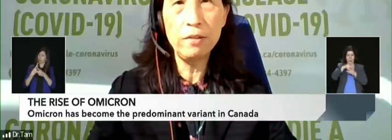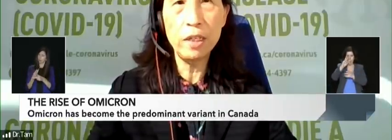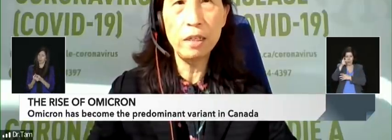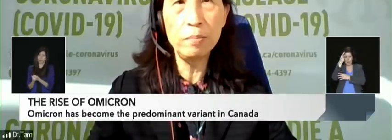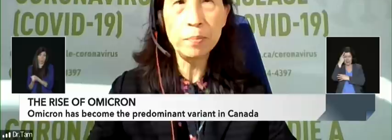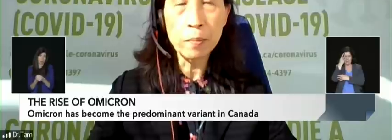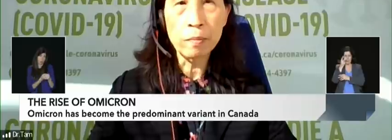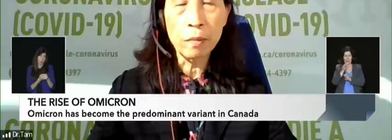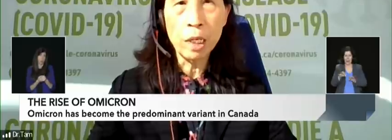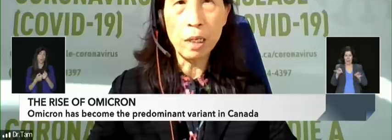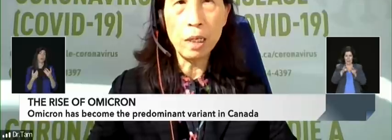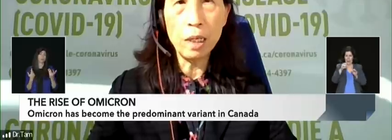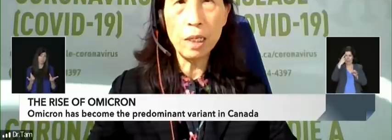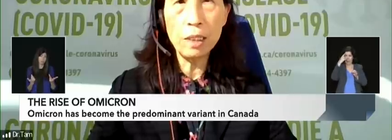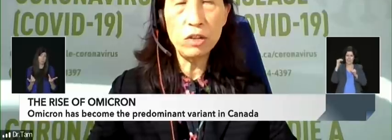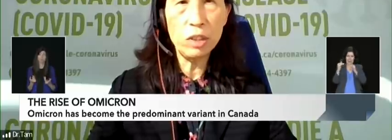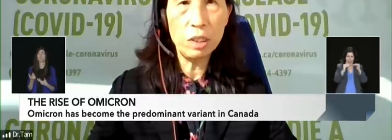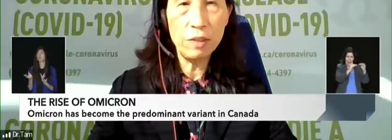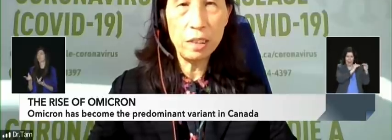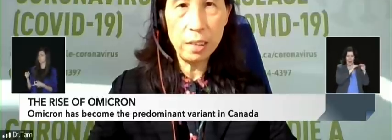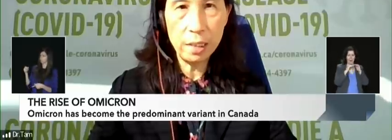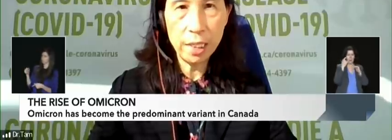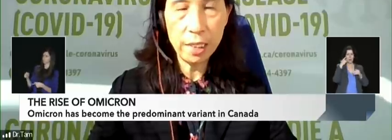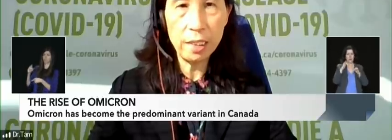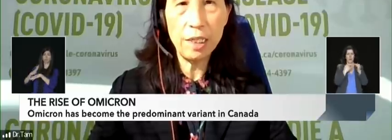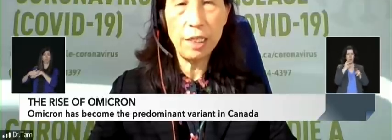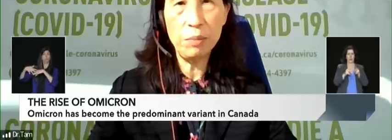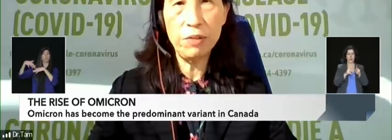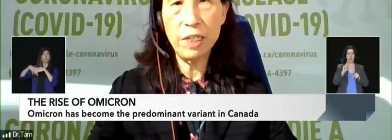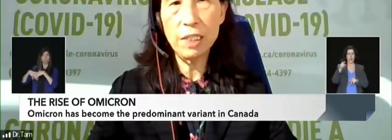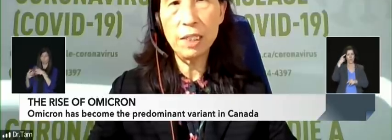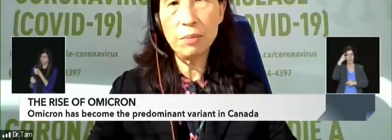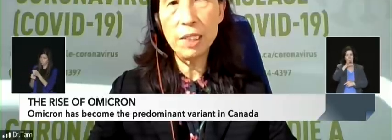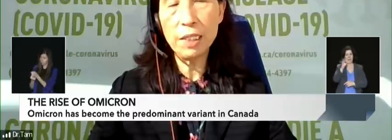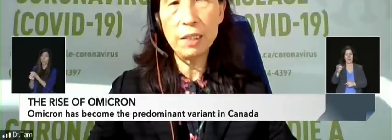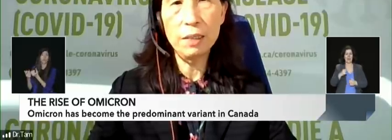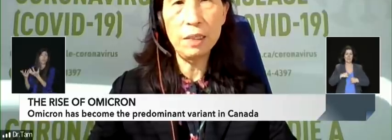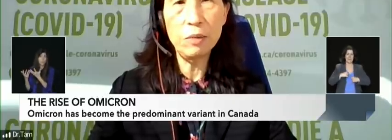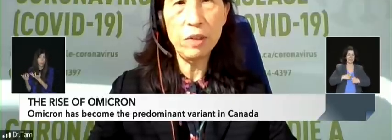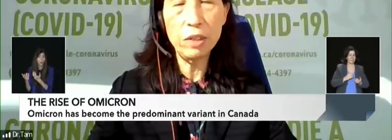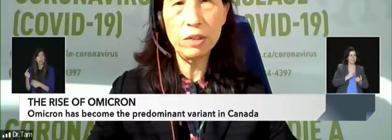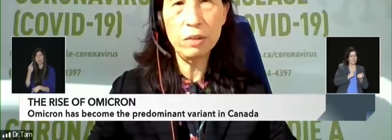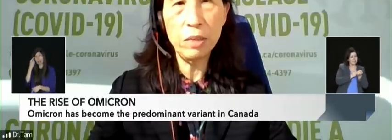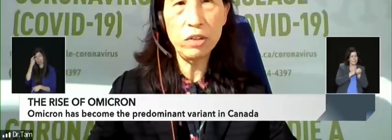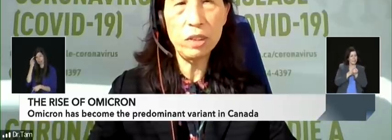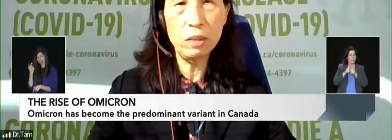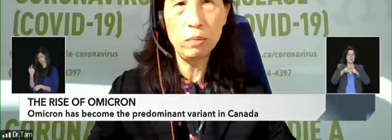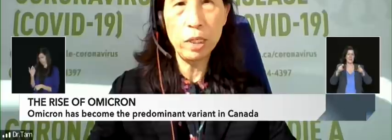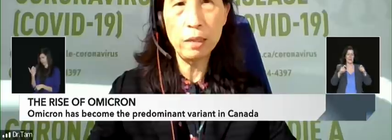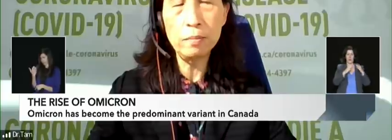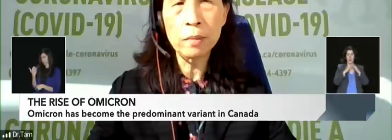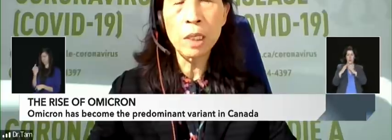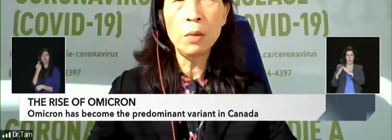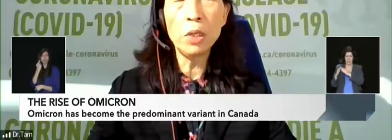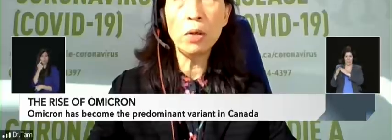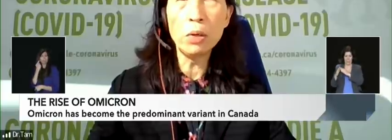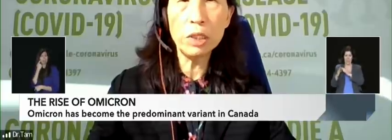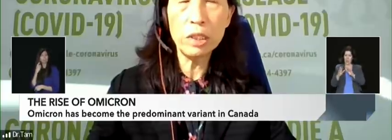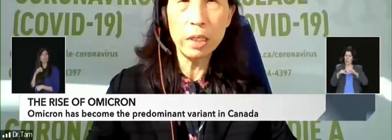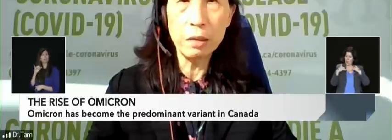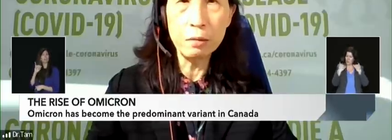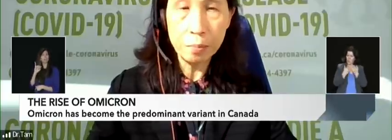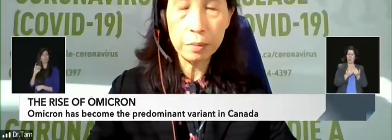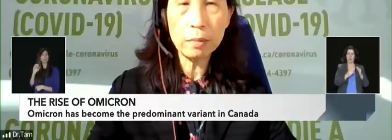And I believe Indigenous Services Canada had provided an update on some of those measures as well.